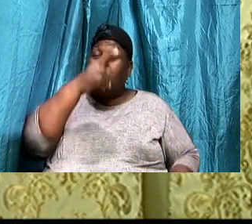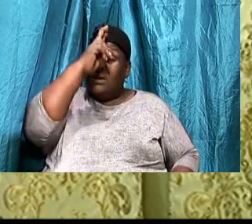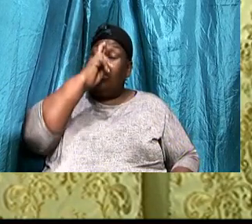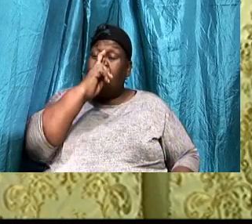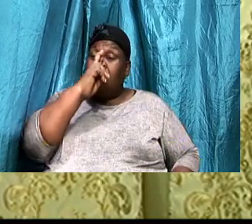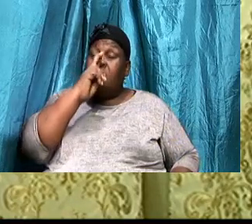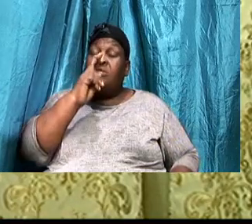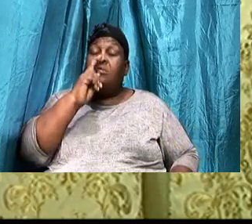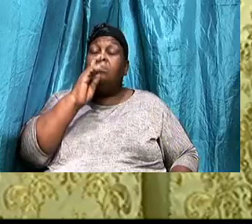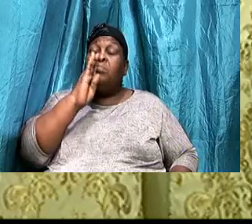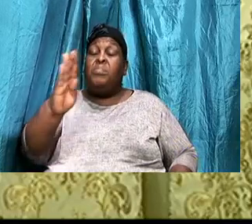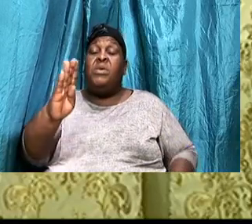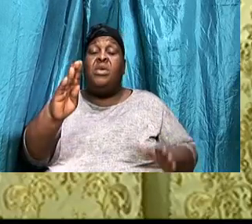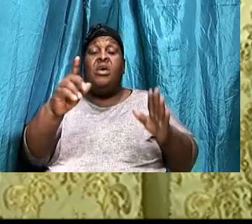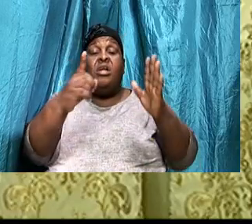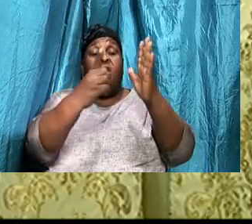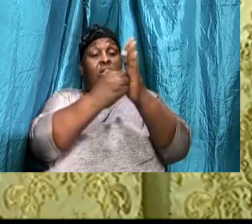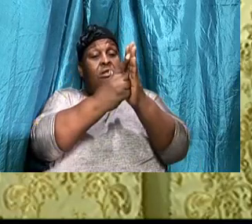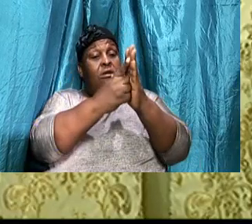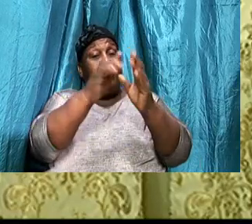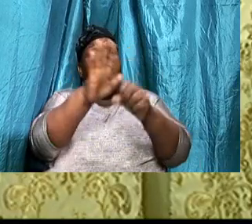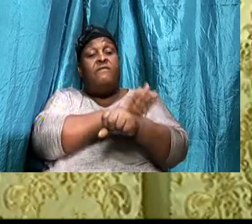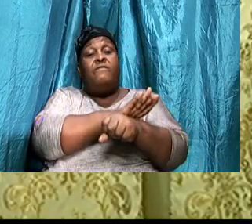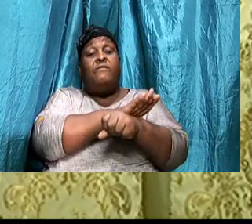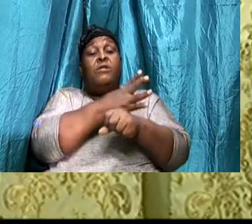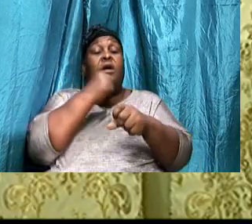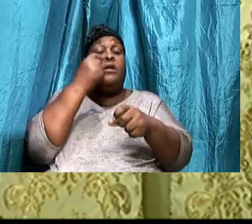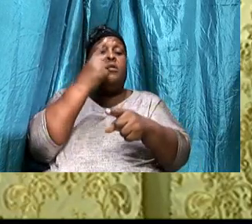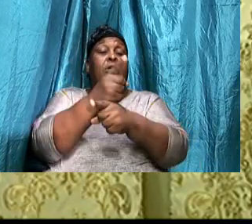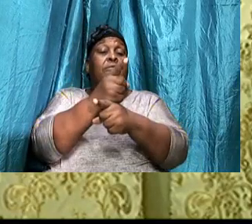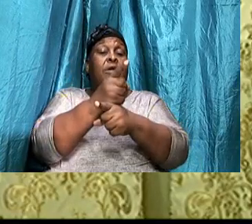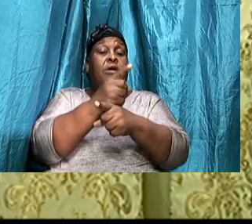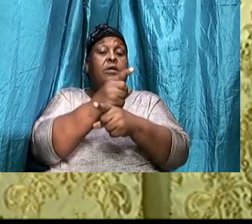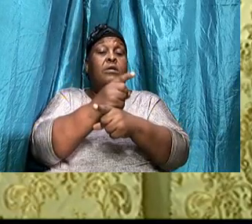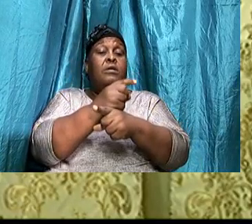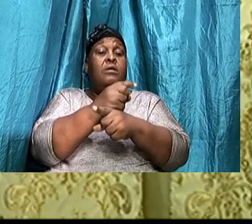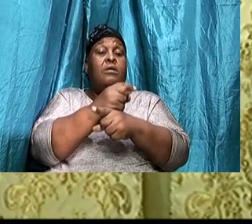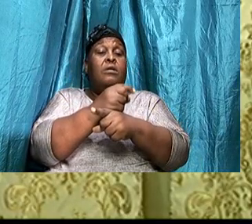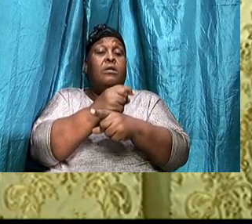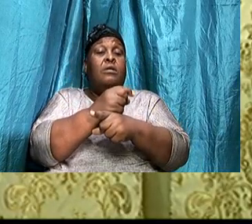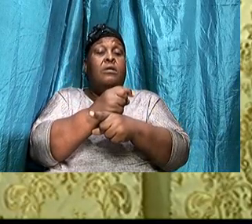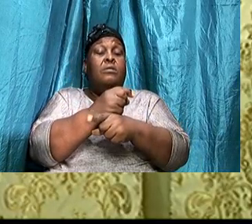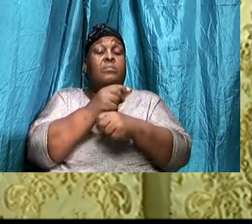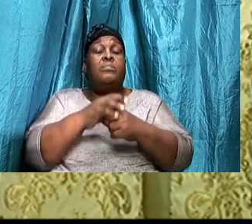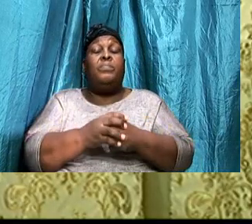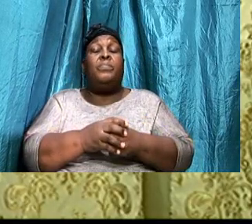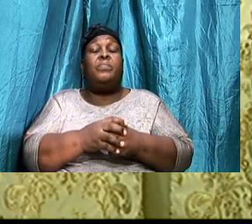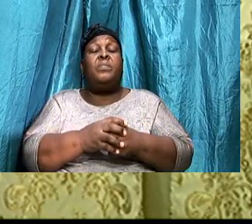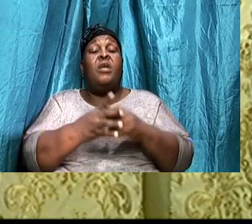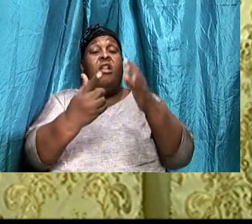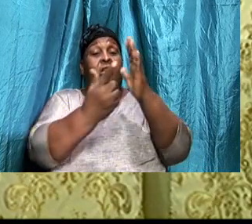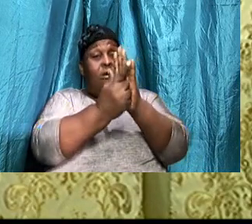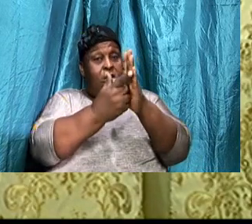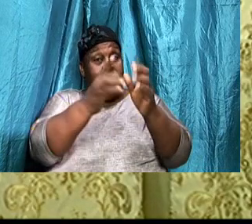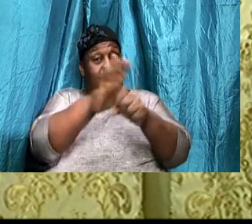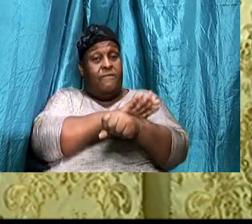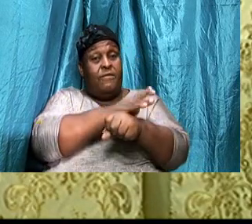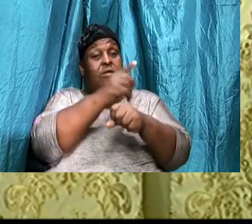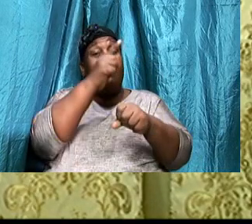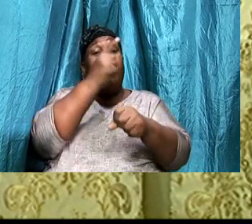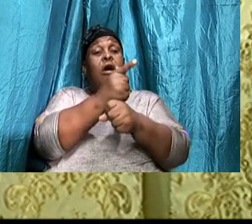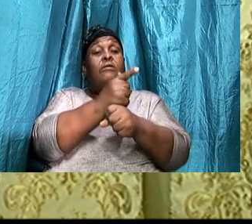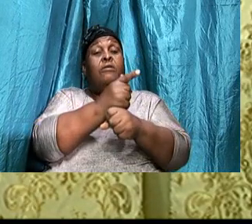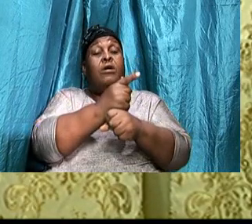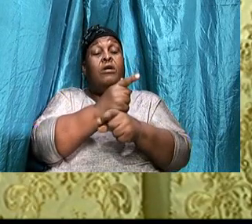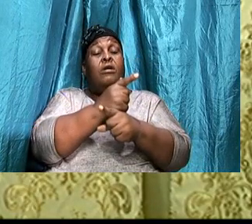lawful, And to be correct, This refers to being, Lawful and correct, In